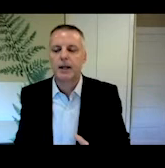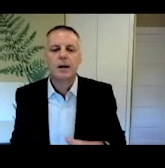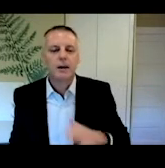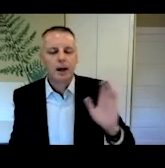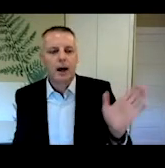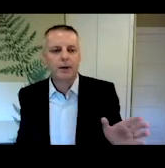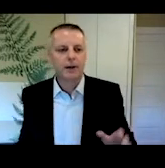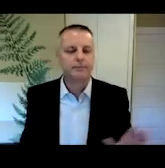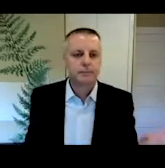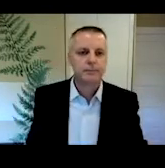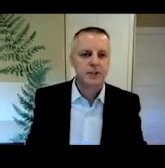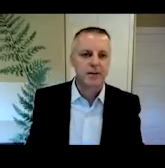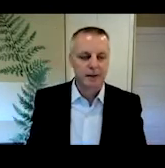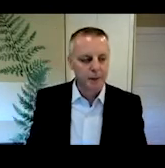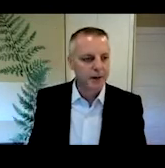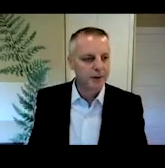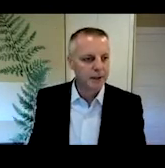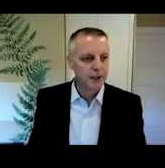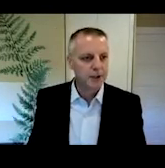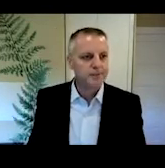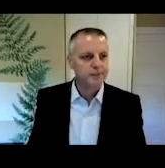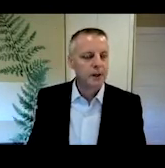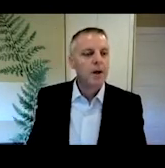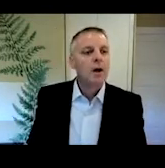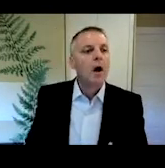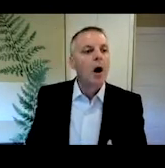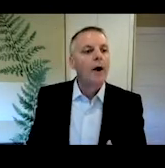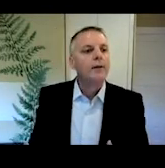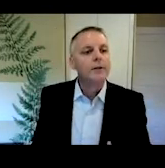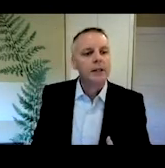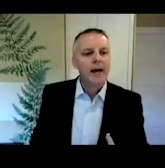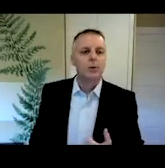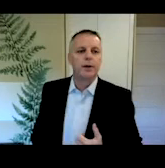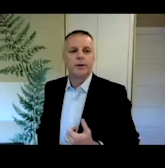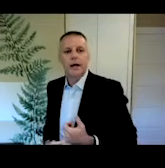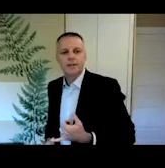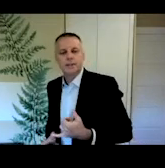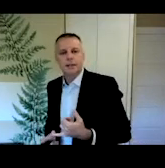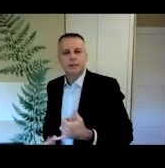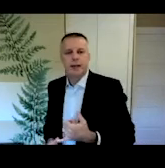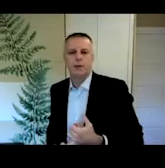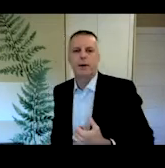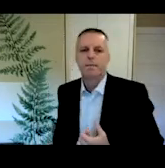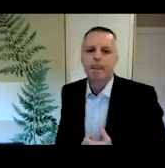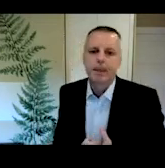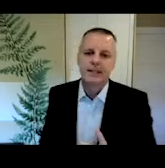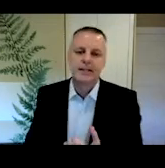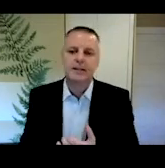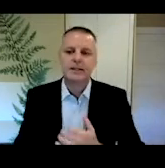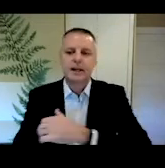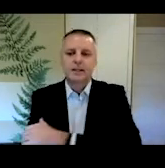reasons, but I'm going to save that for a different discussion. All right. The last one, the last, um, category